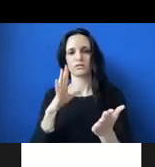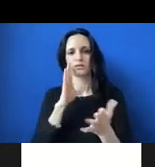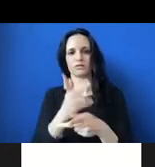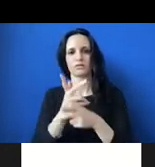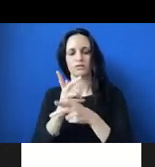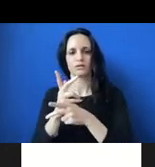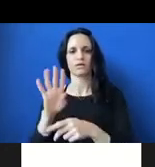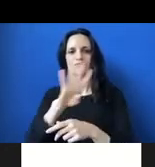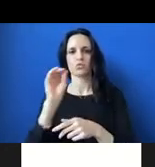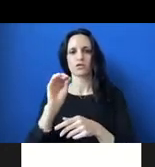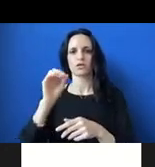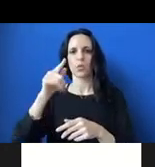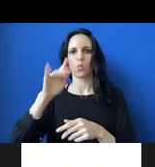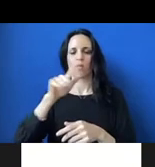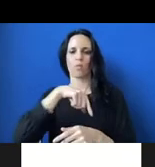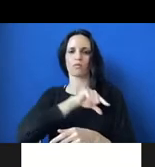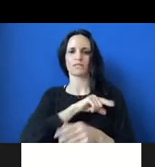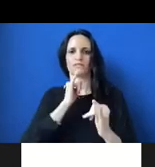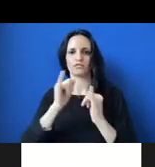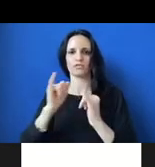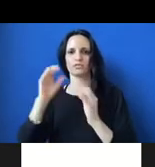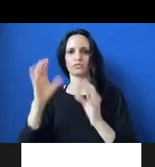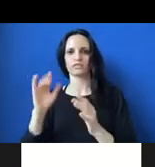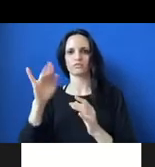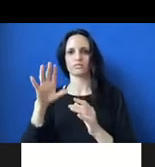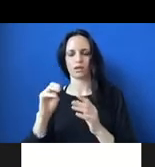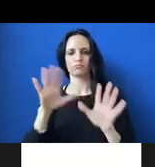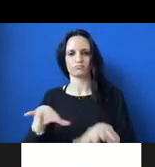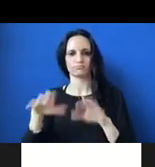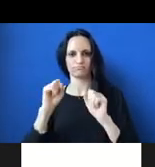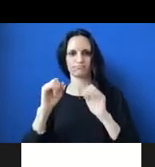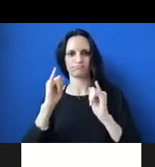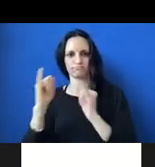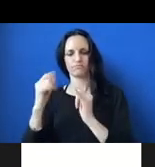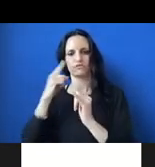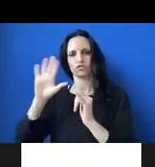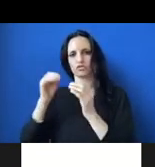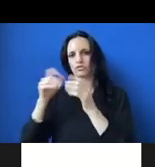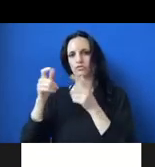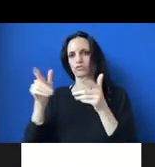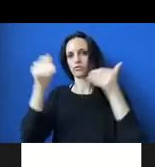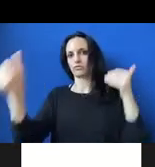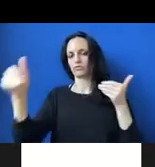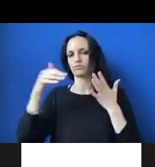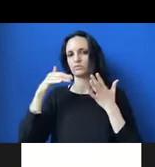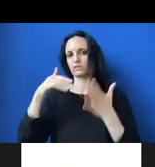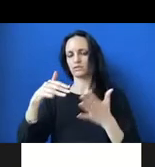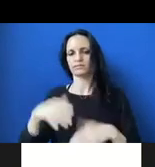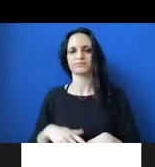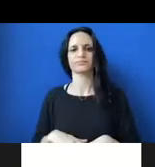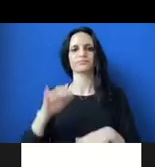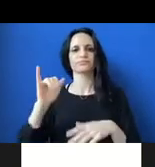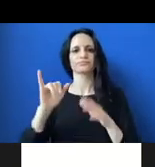interviews that Professor Blum had conducted for her, um, larger study. Um, these questions concern broader